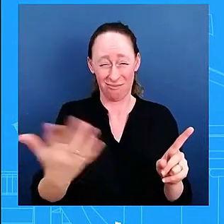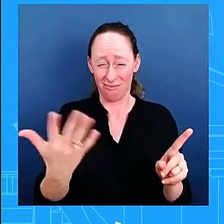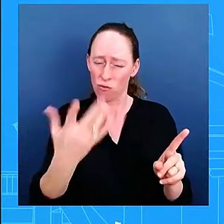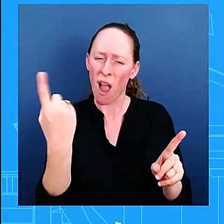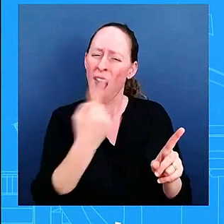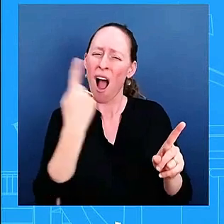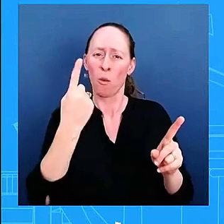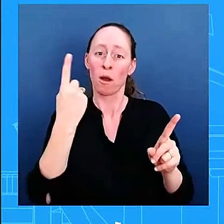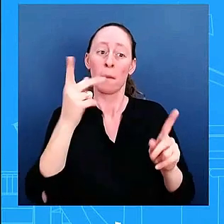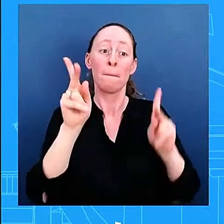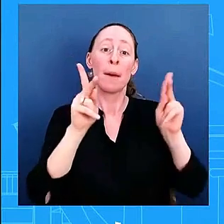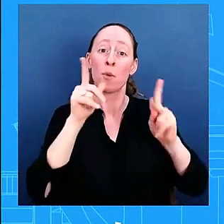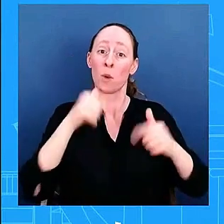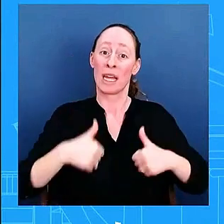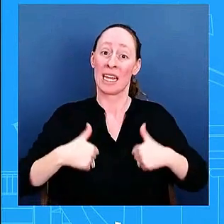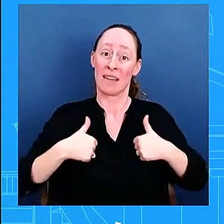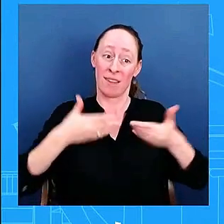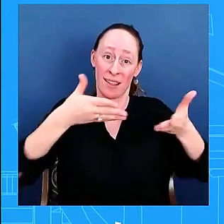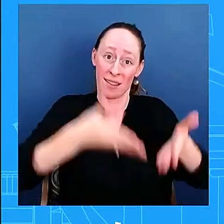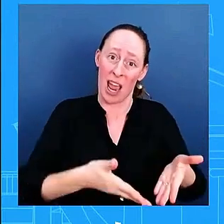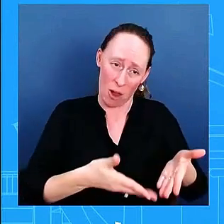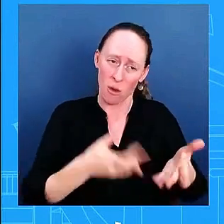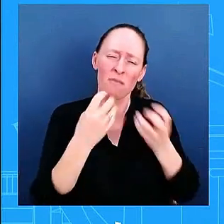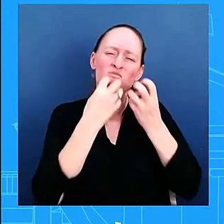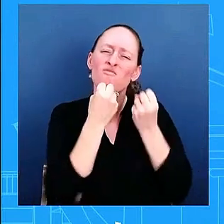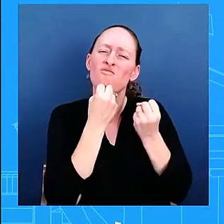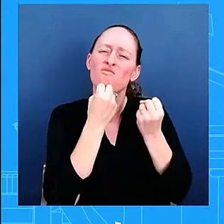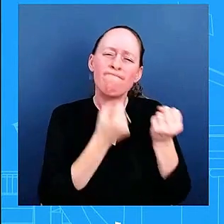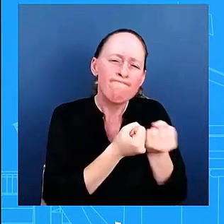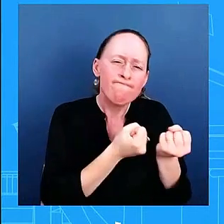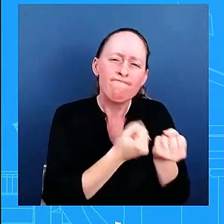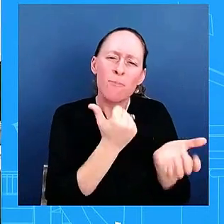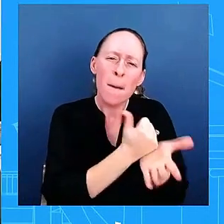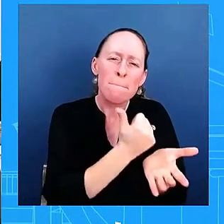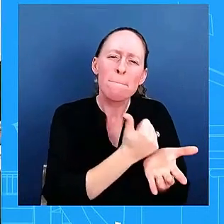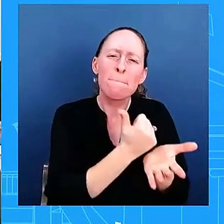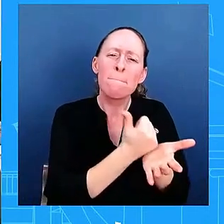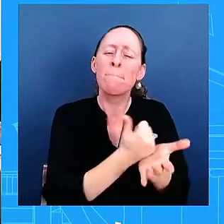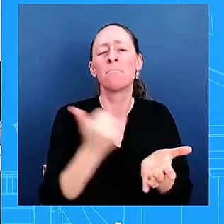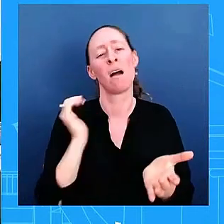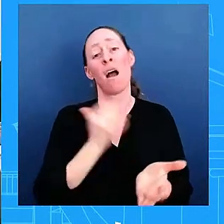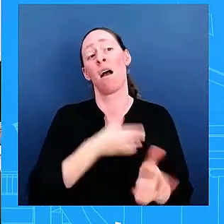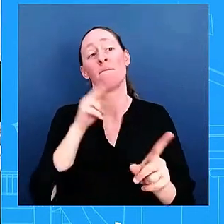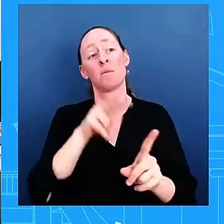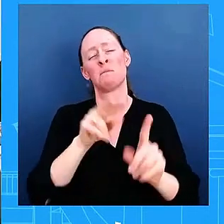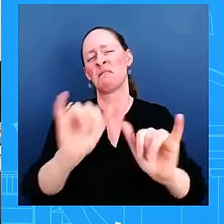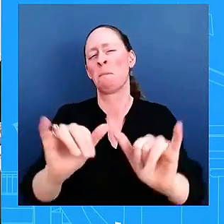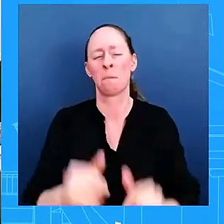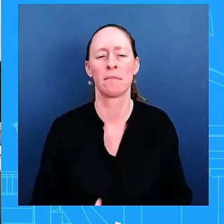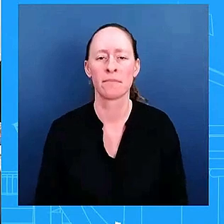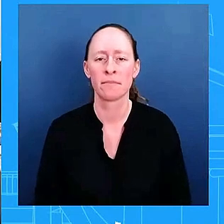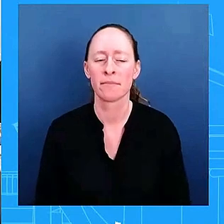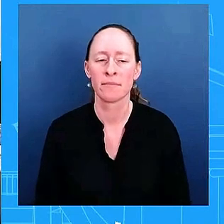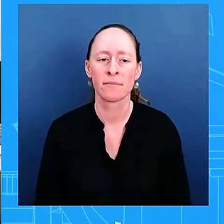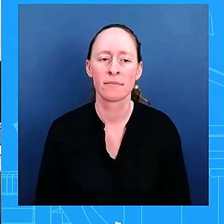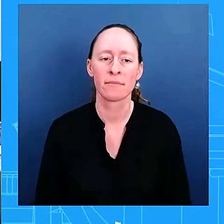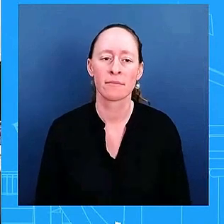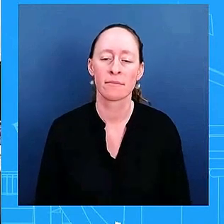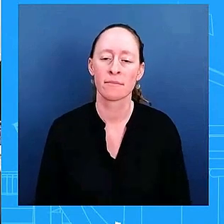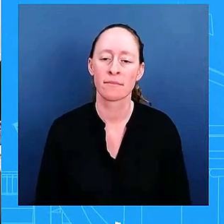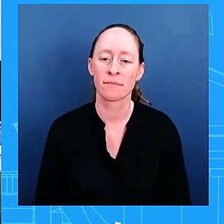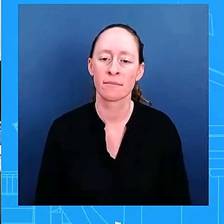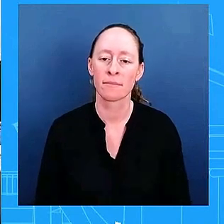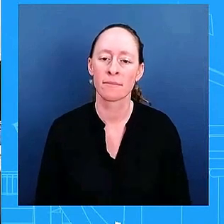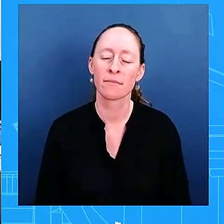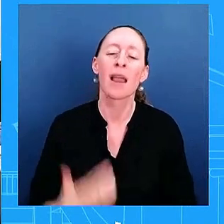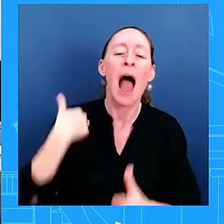and we've been always very clear about that and so we'll continue and i know this is hypothetical but if the cuban government were